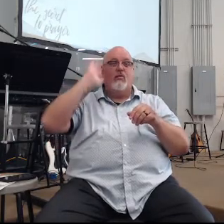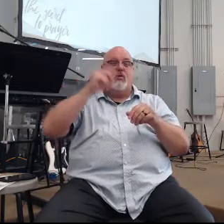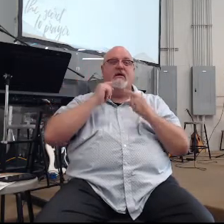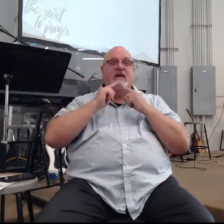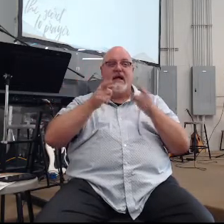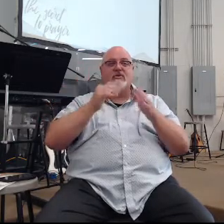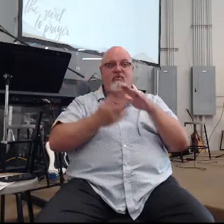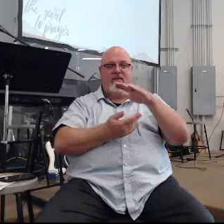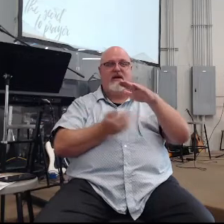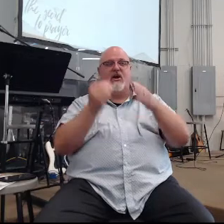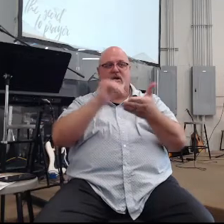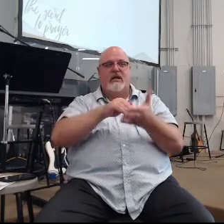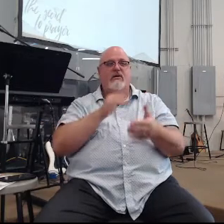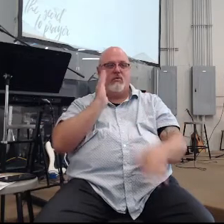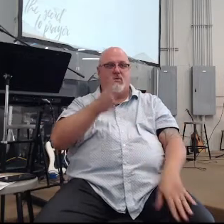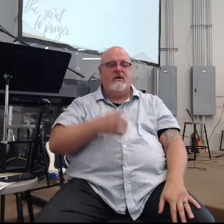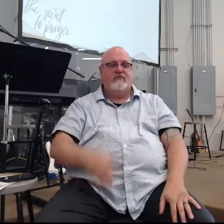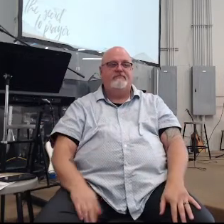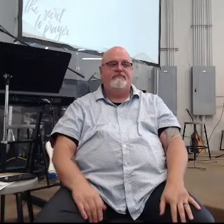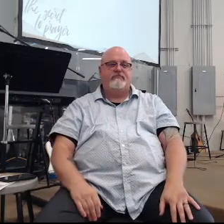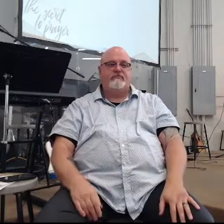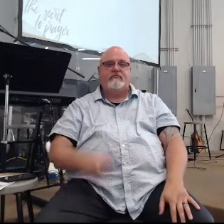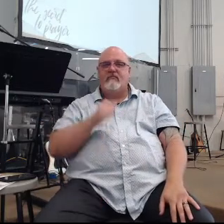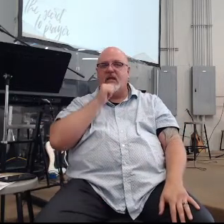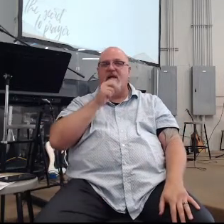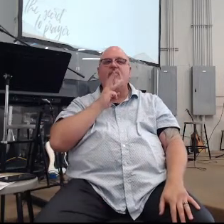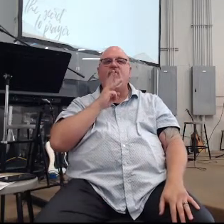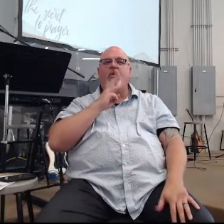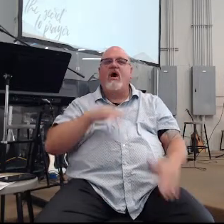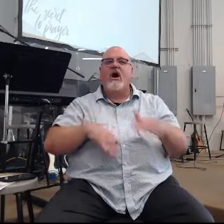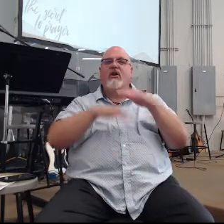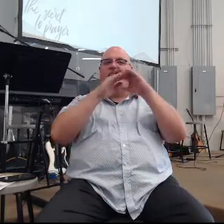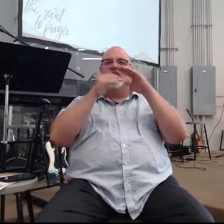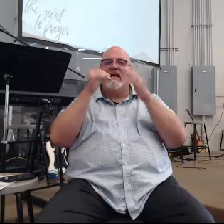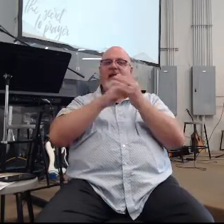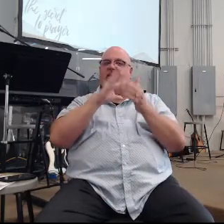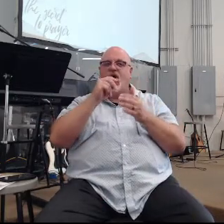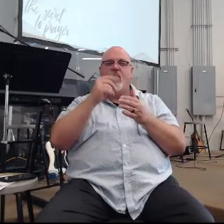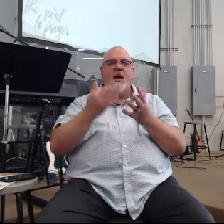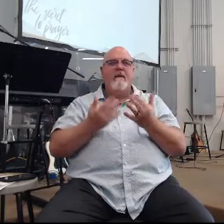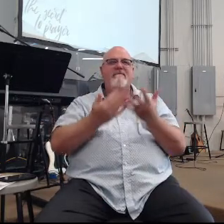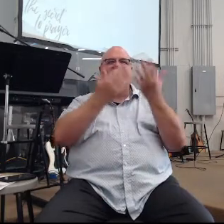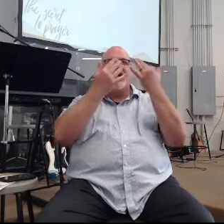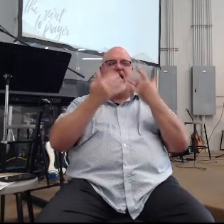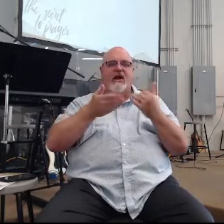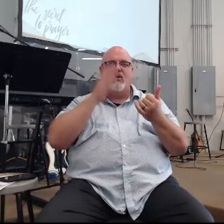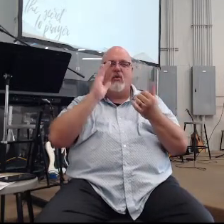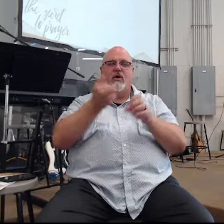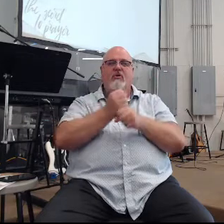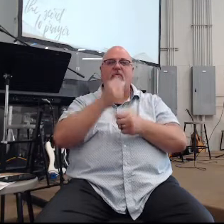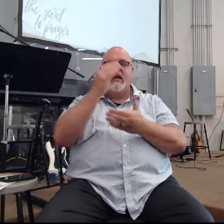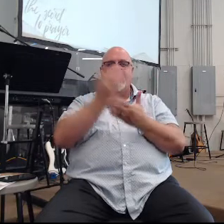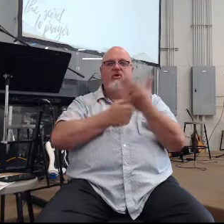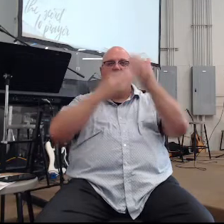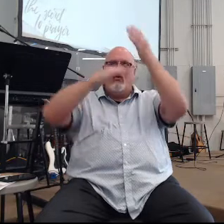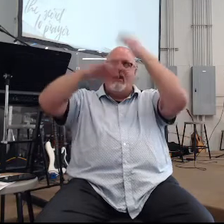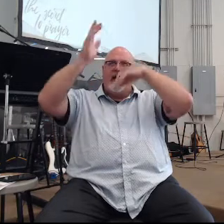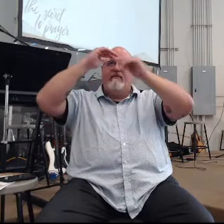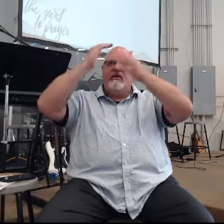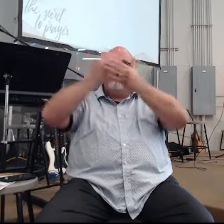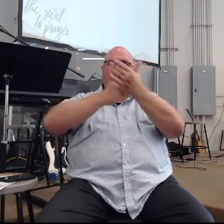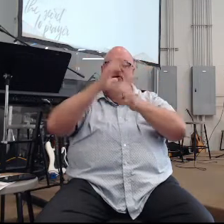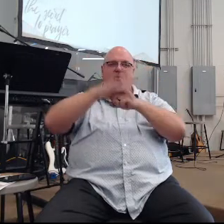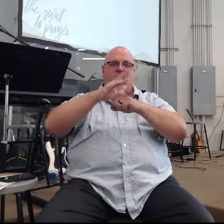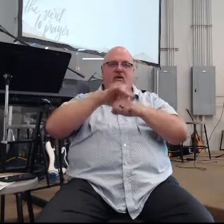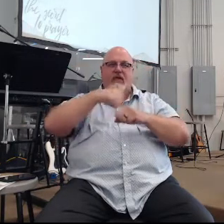of fire right he isn't going to flood the world again he's going to burn the whole thing up and make the new heaven and the new earth our God